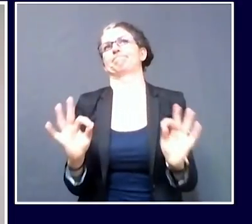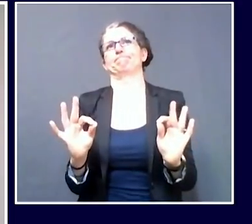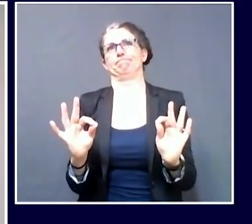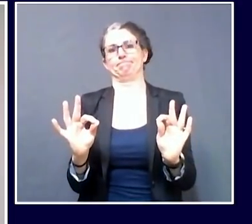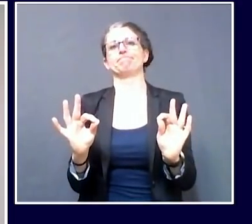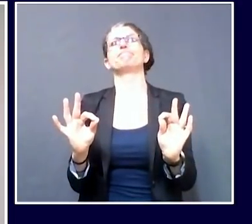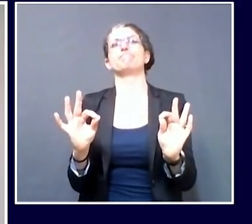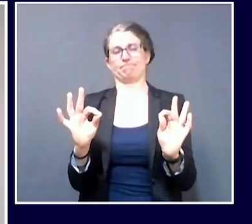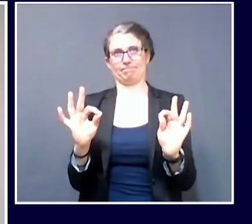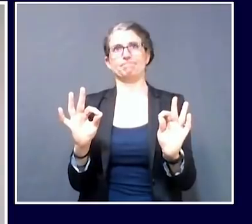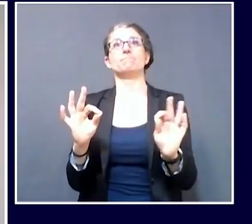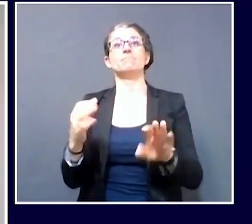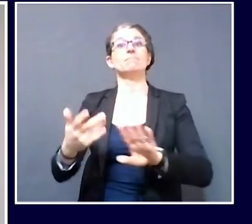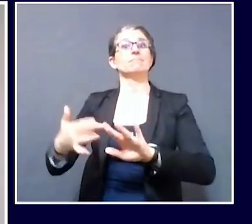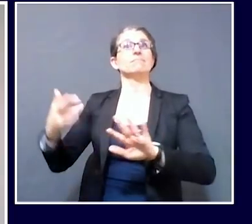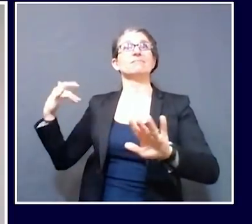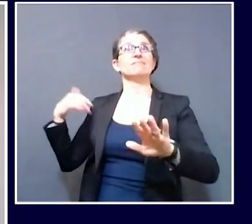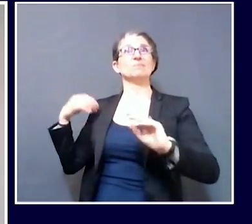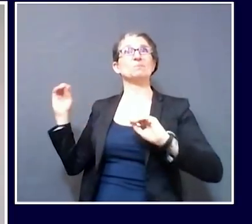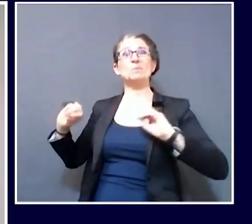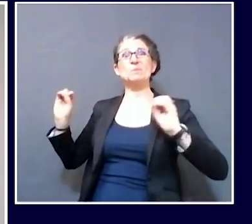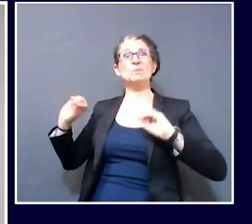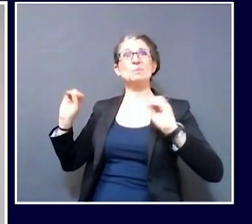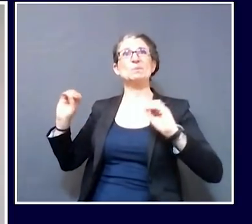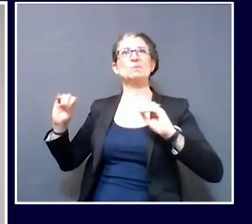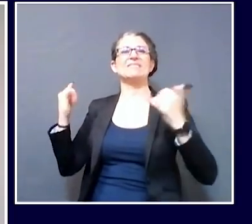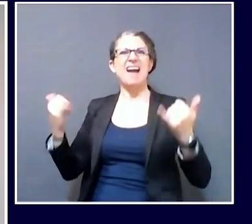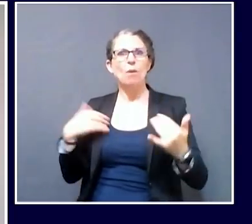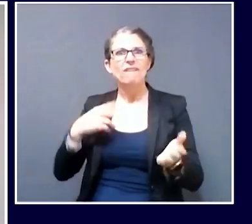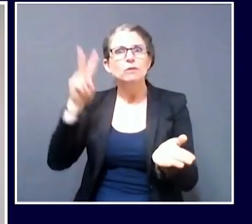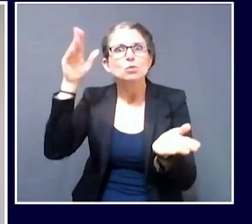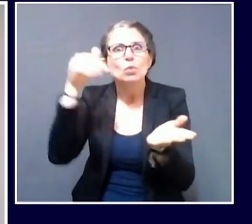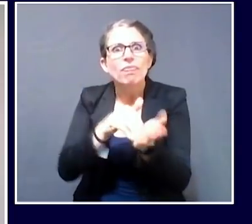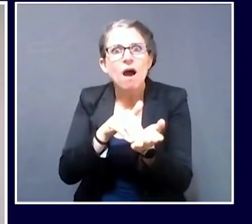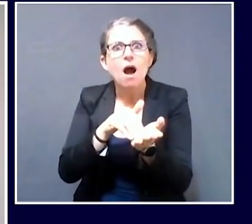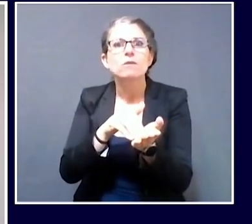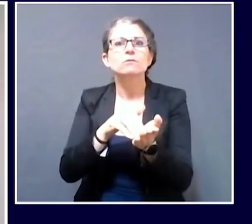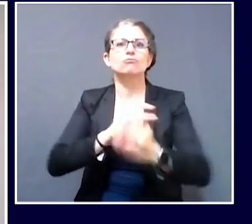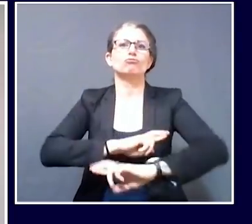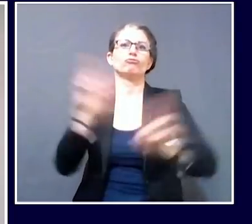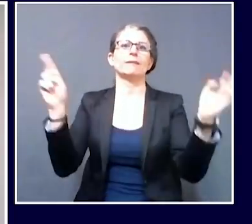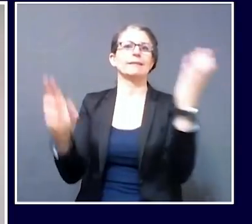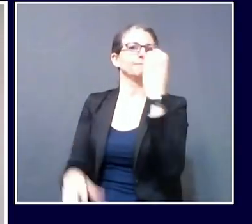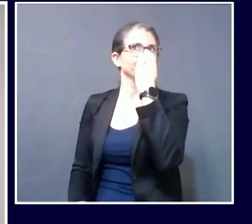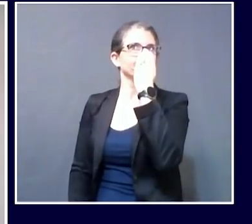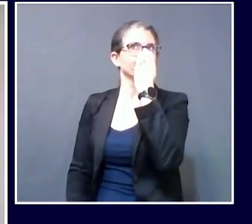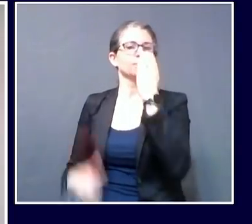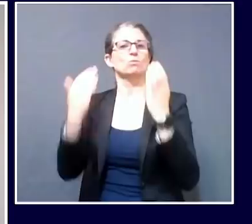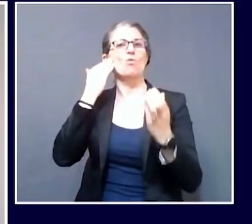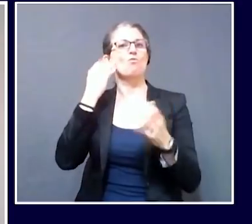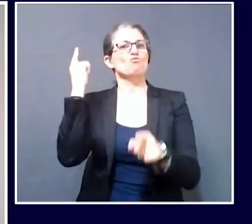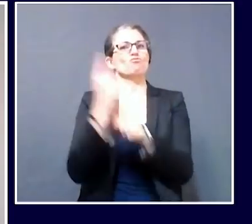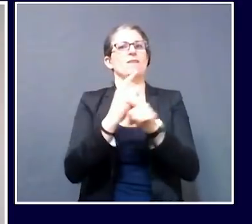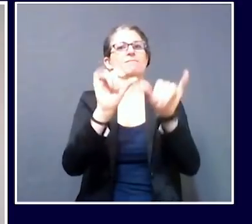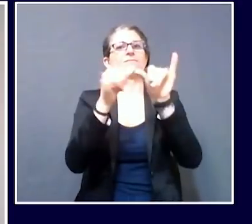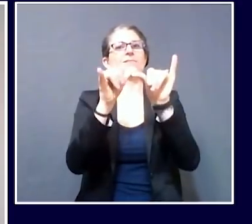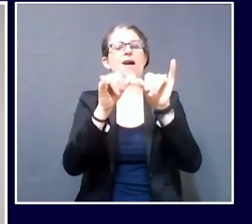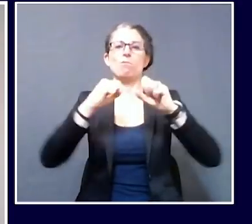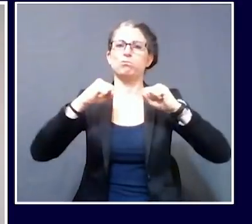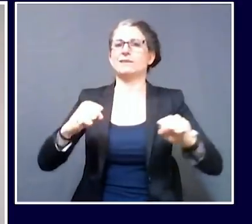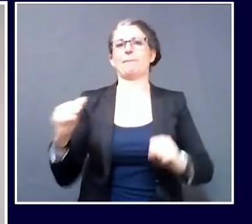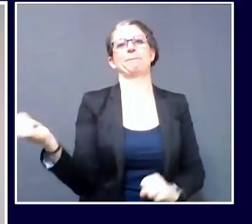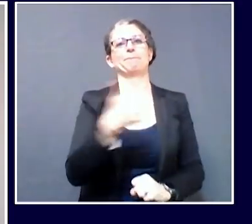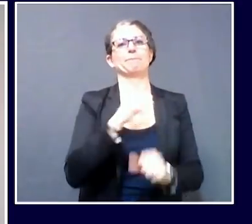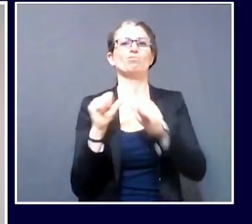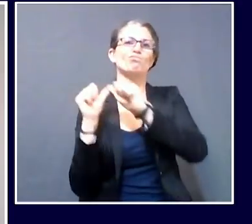not fit tested who can now take advantage of the life-saving properties of N95 masks in order for them to